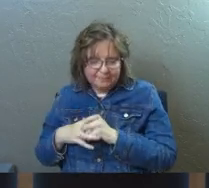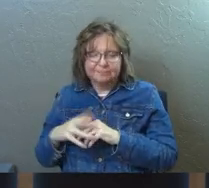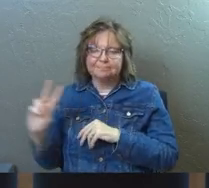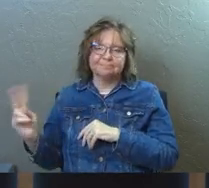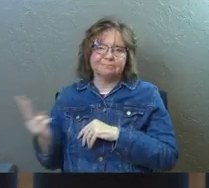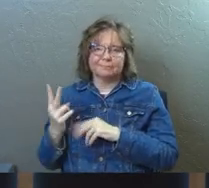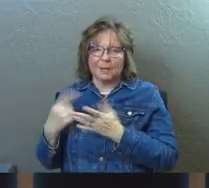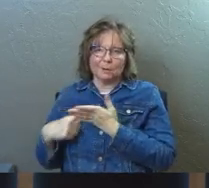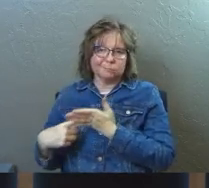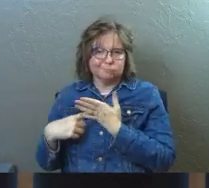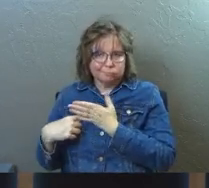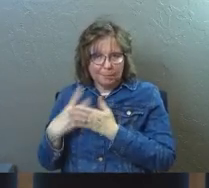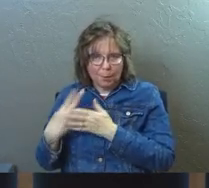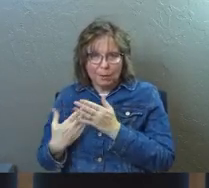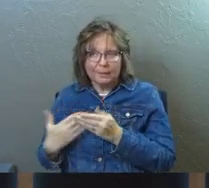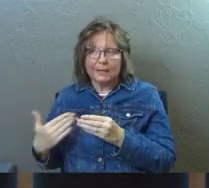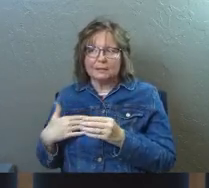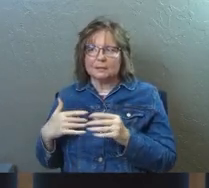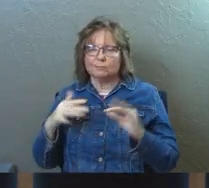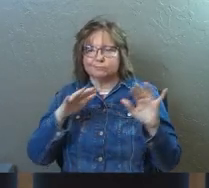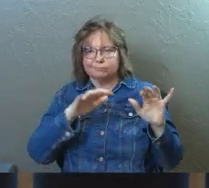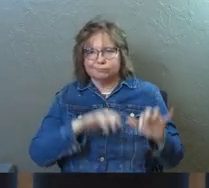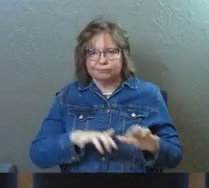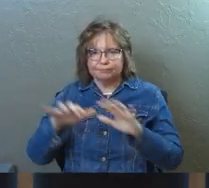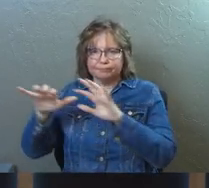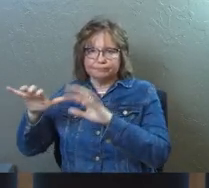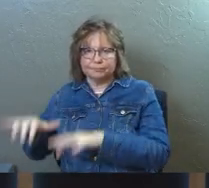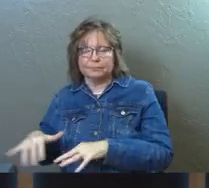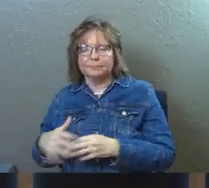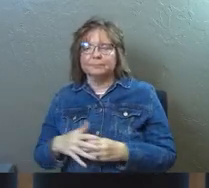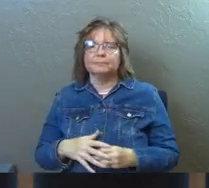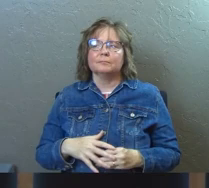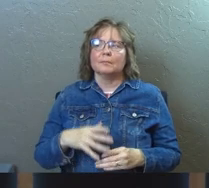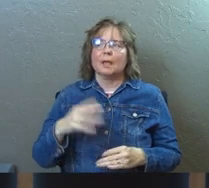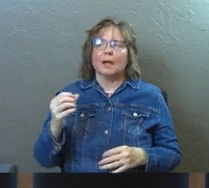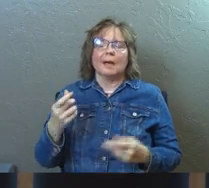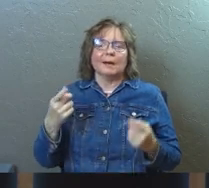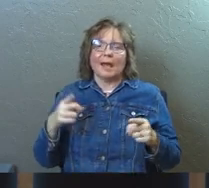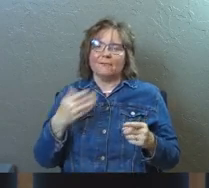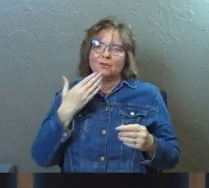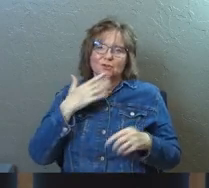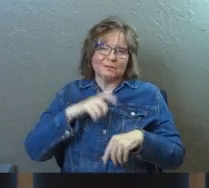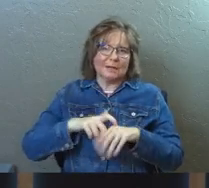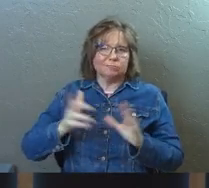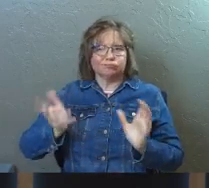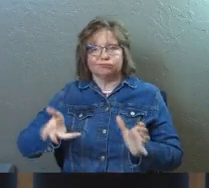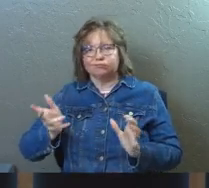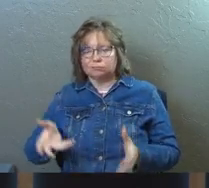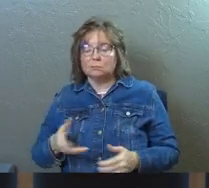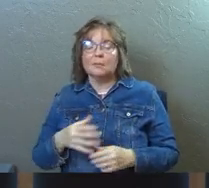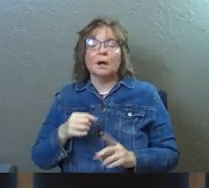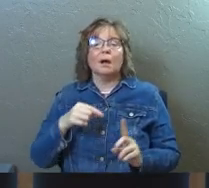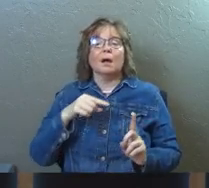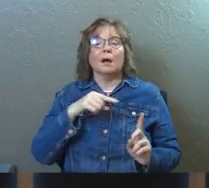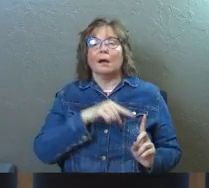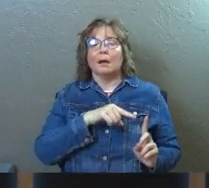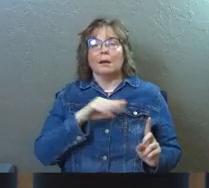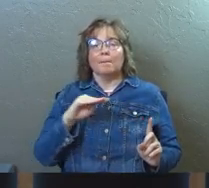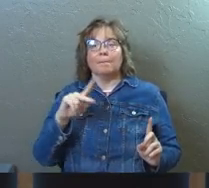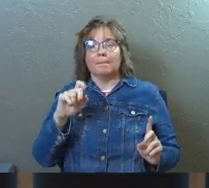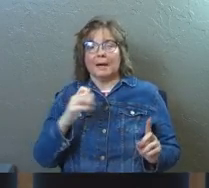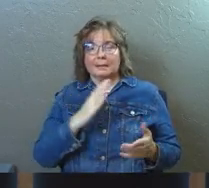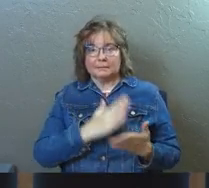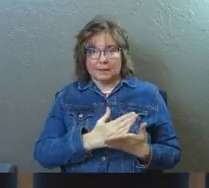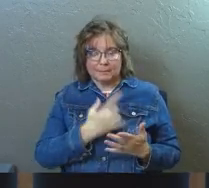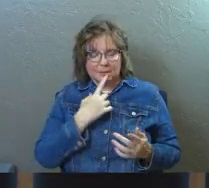And we were going over both of the things that we were putting together for our congregations today and just having a good time. And, and he stopped and